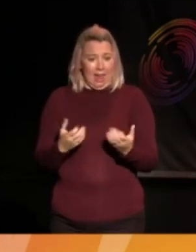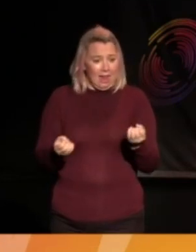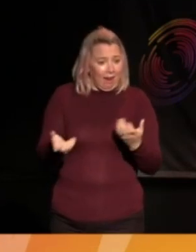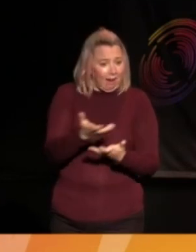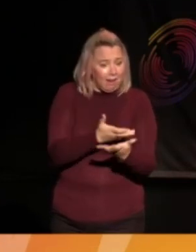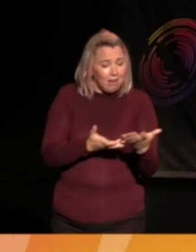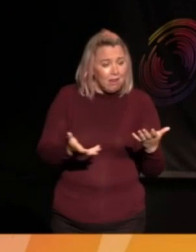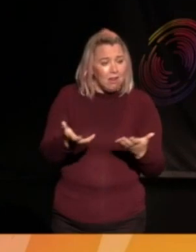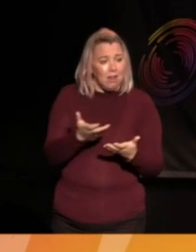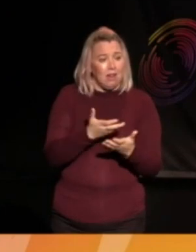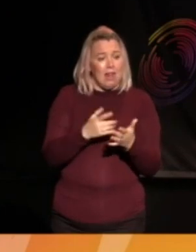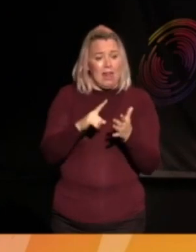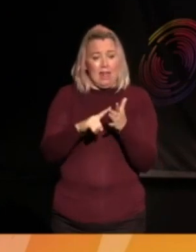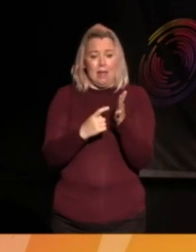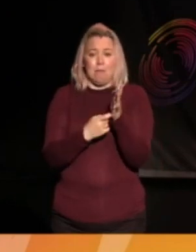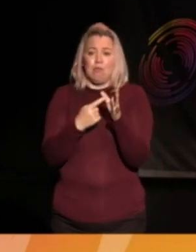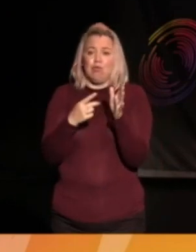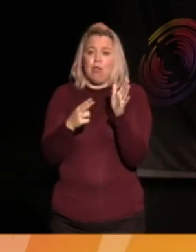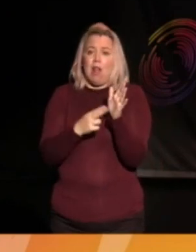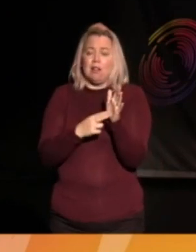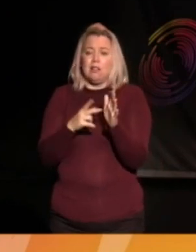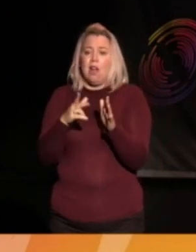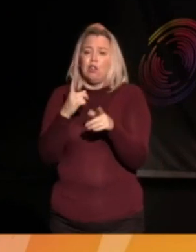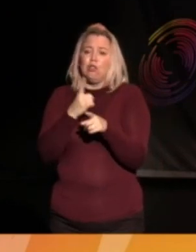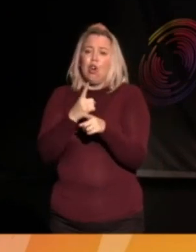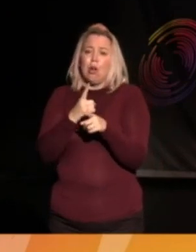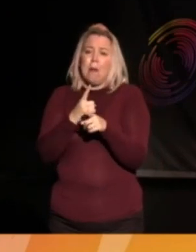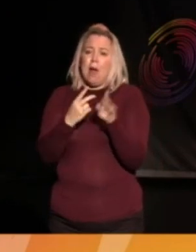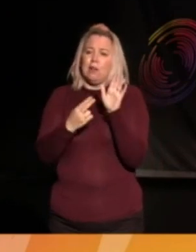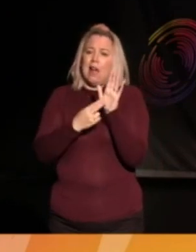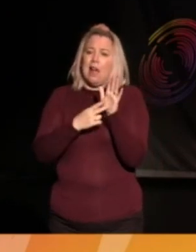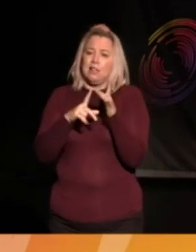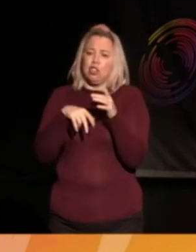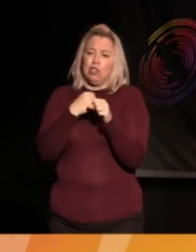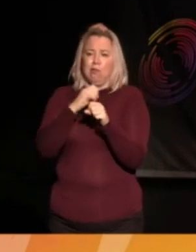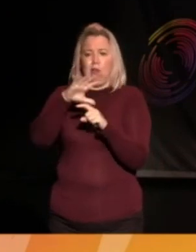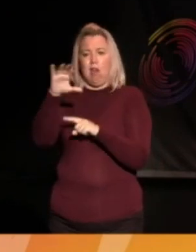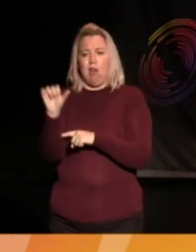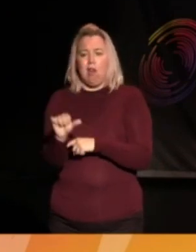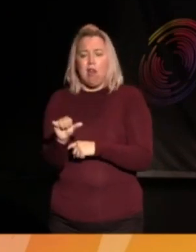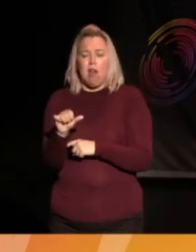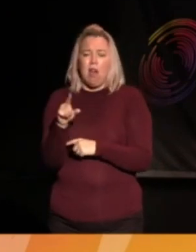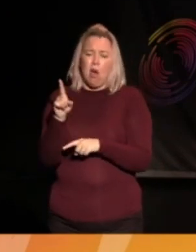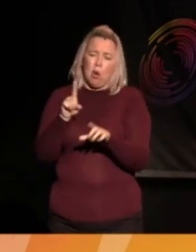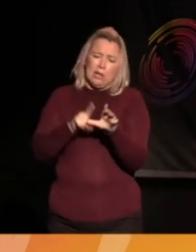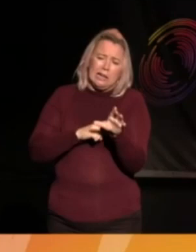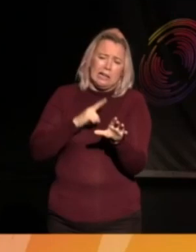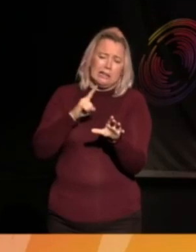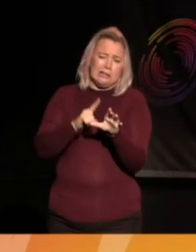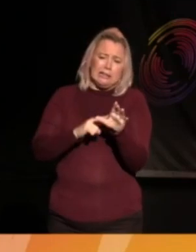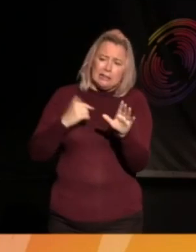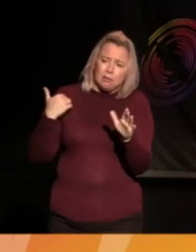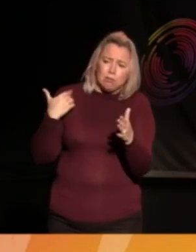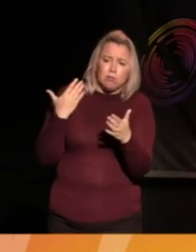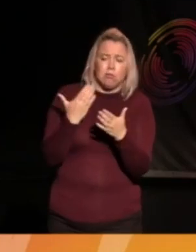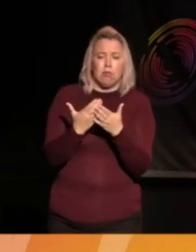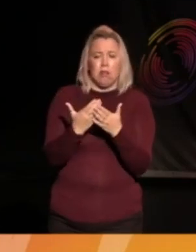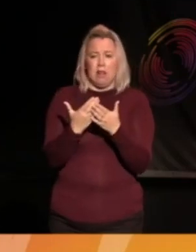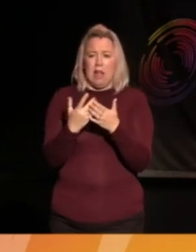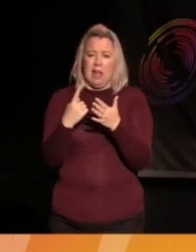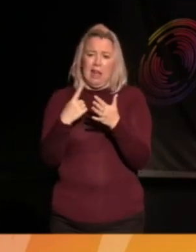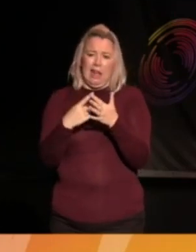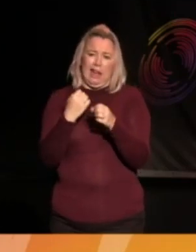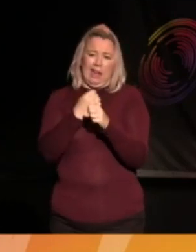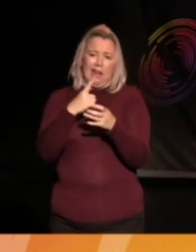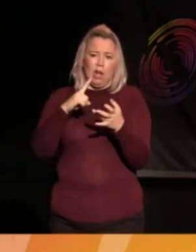Nimran talking about Nigeria, and, you know, years of the ecocide